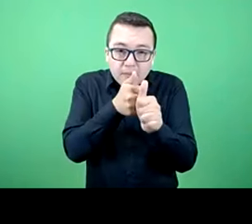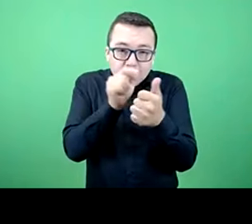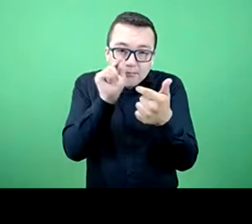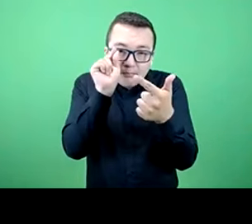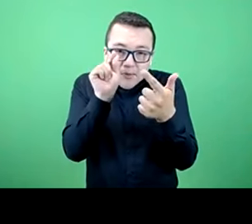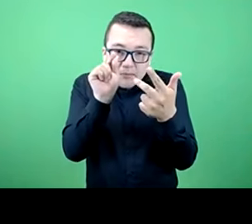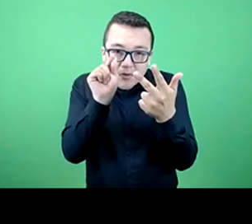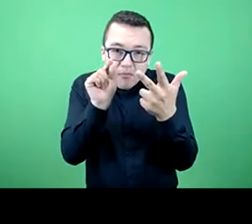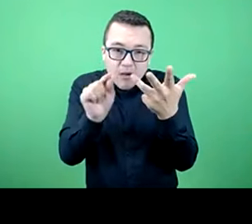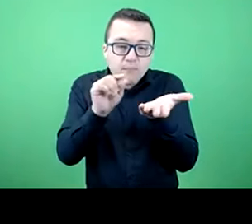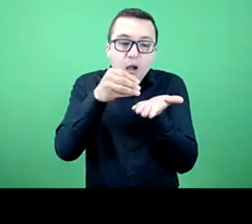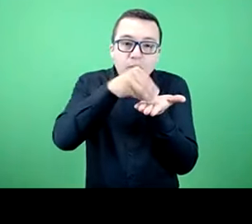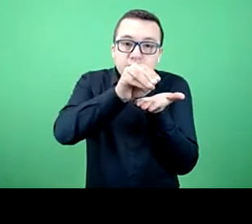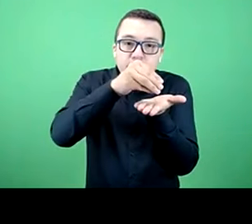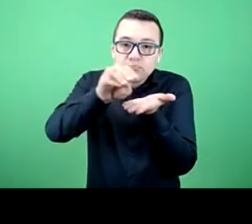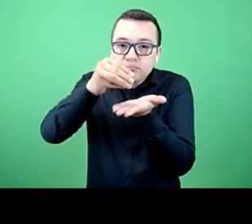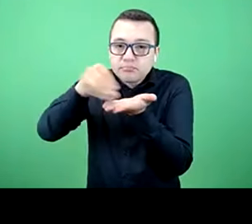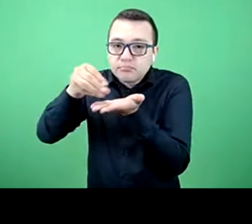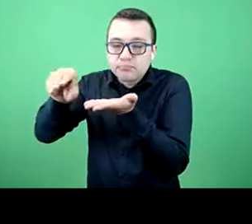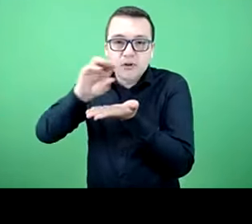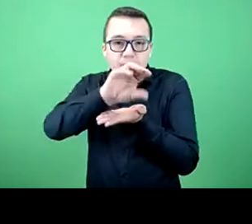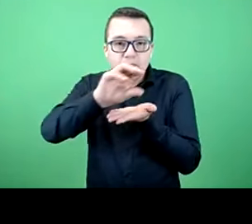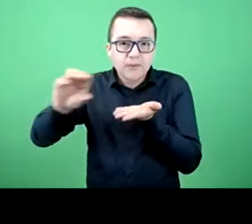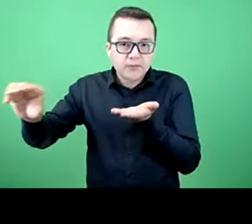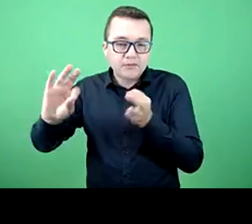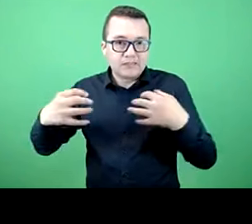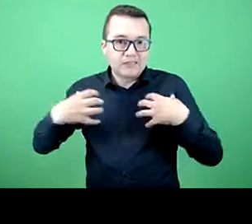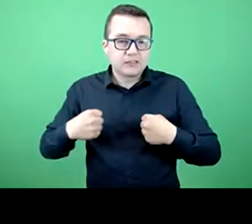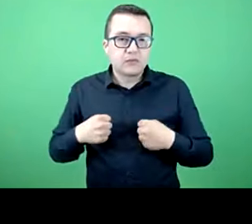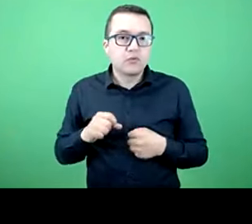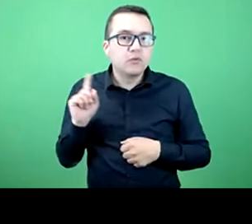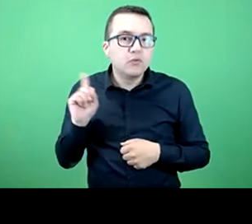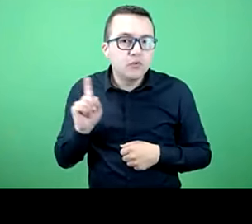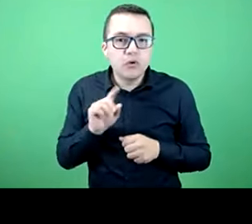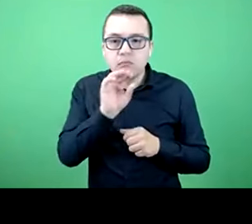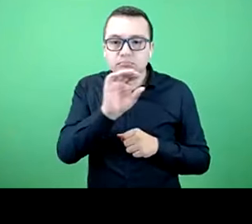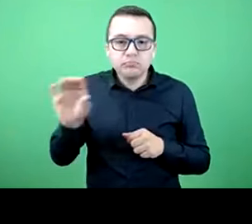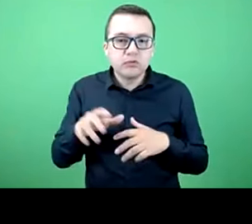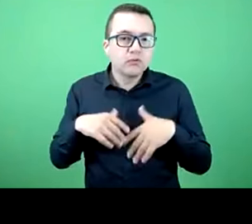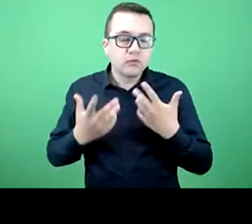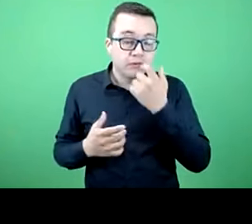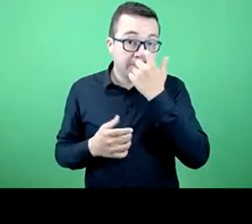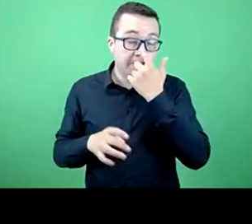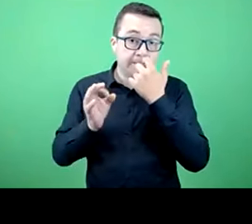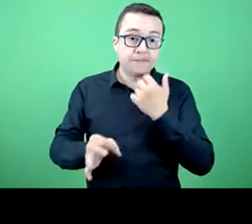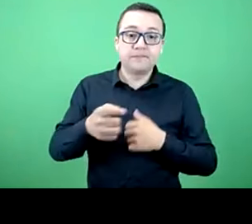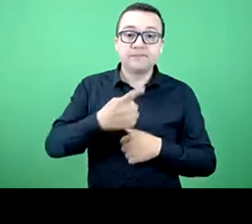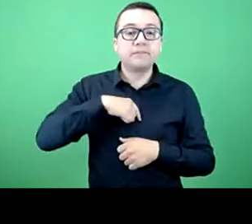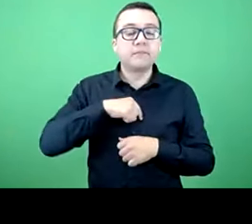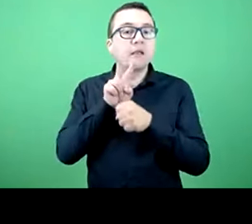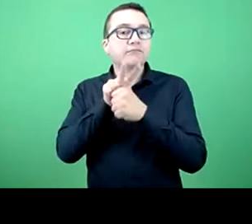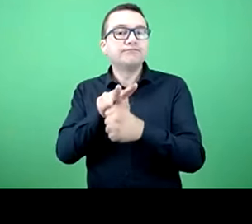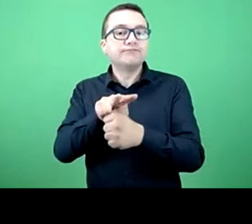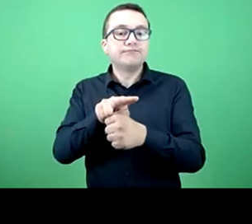more precisely track where resources are used in the health system. And also, we